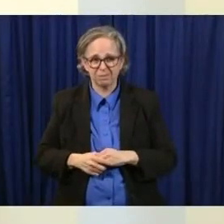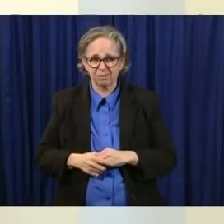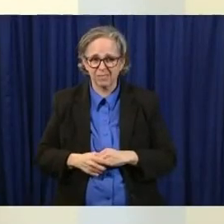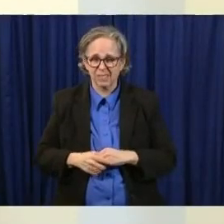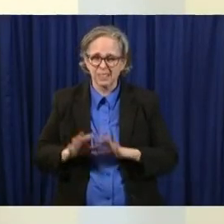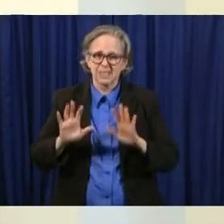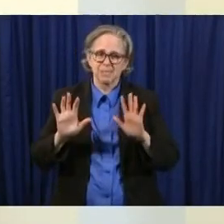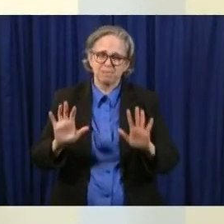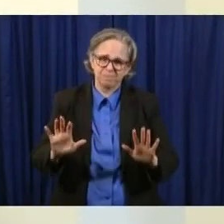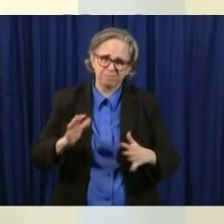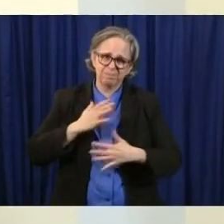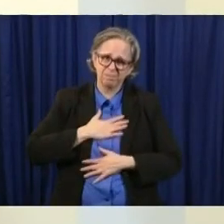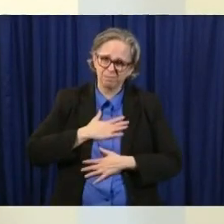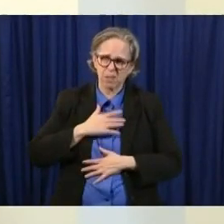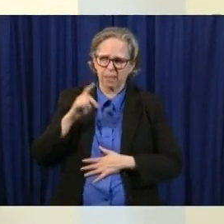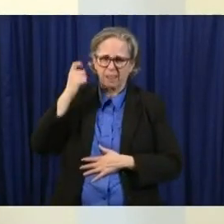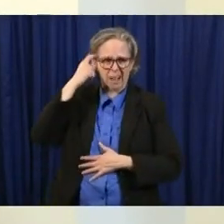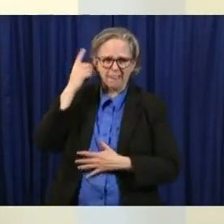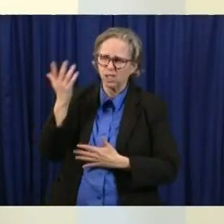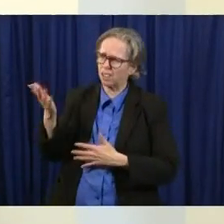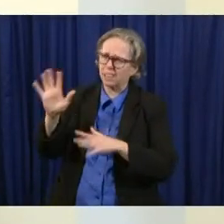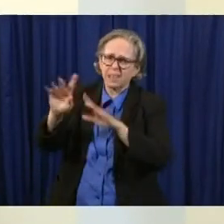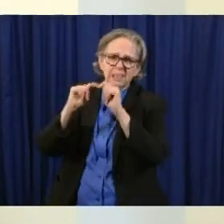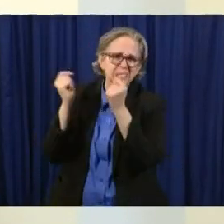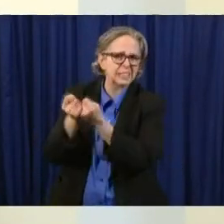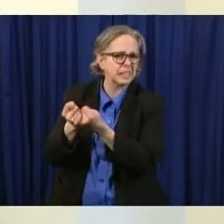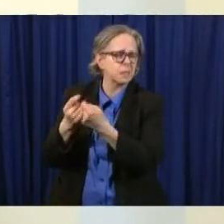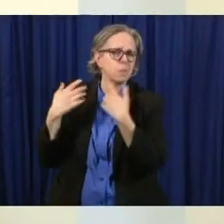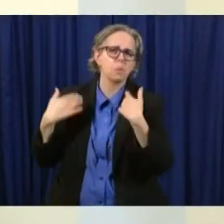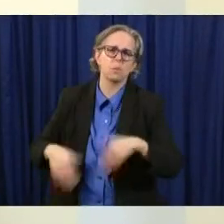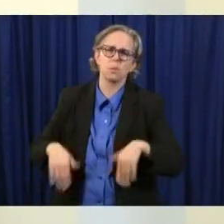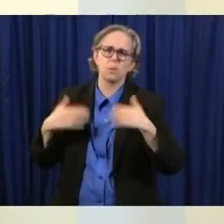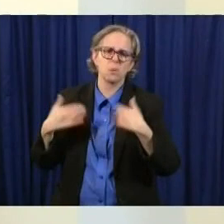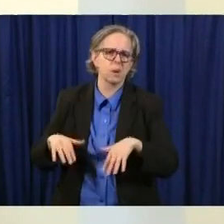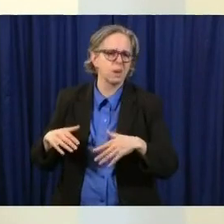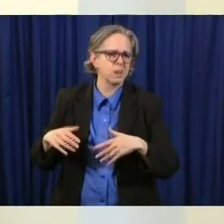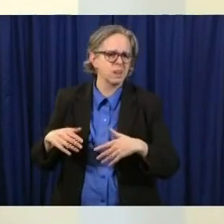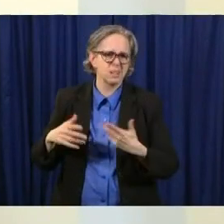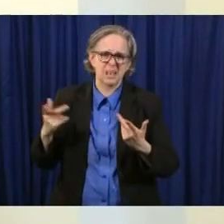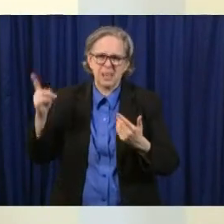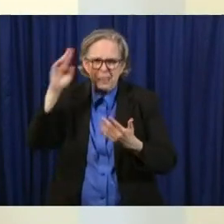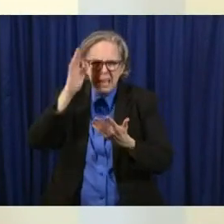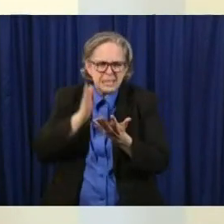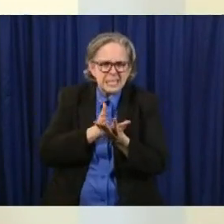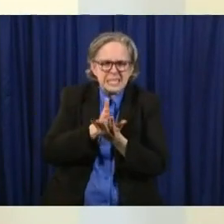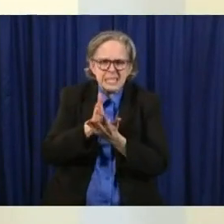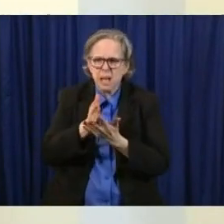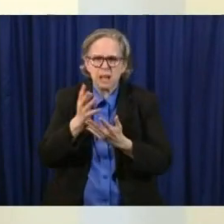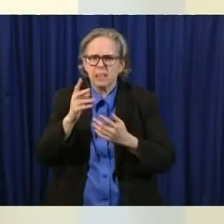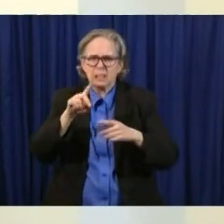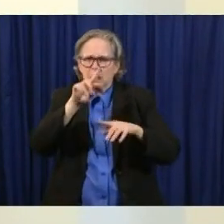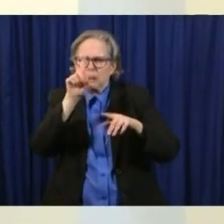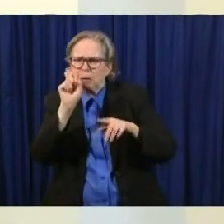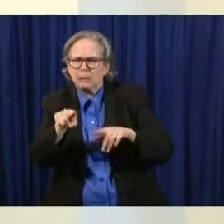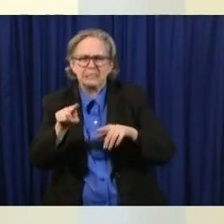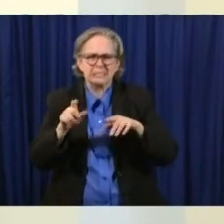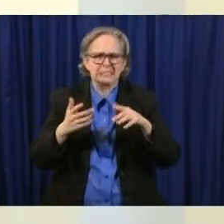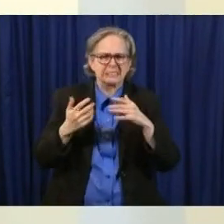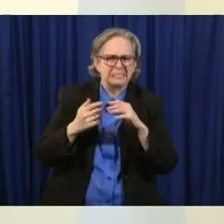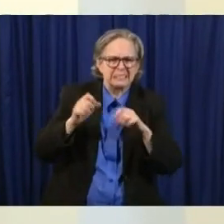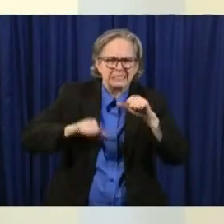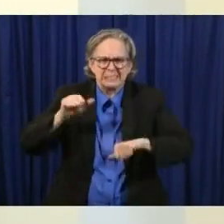credit for navigating this unknown time it's a very narrow narrow walk